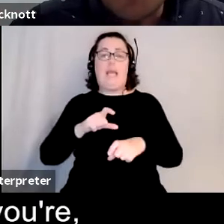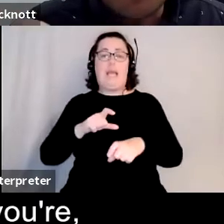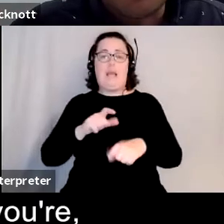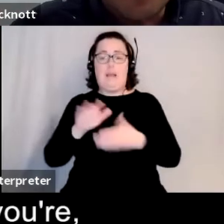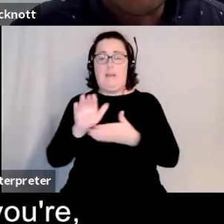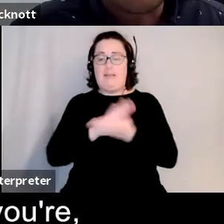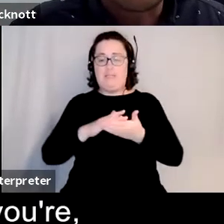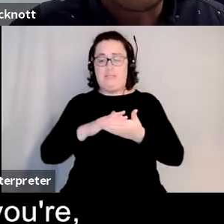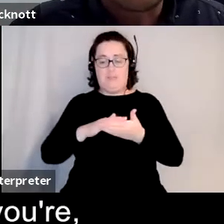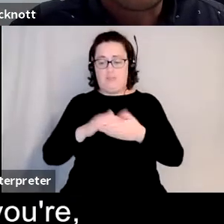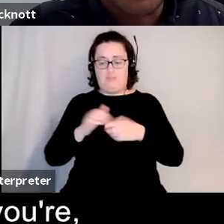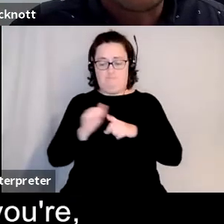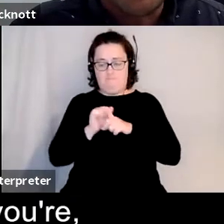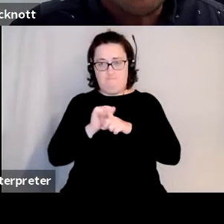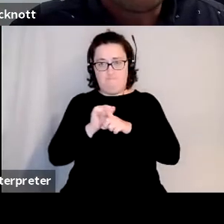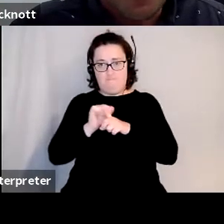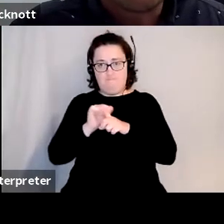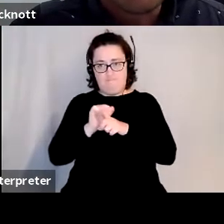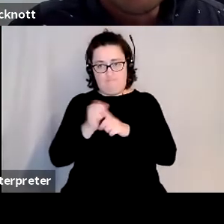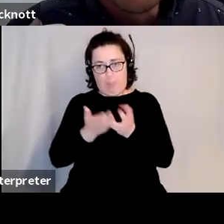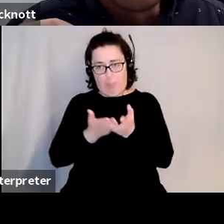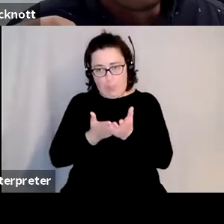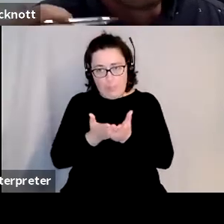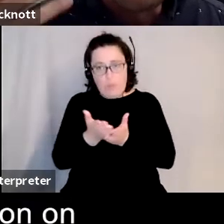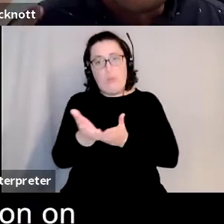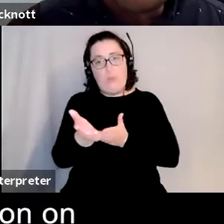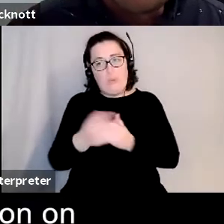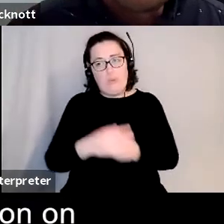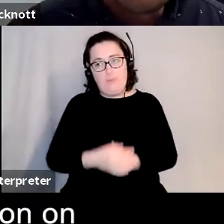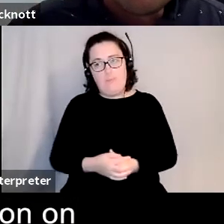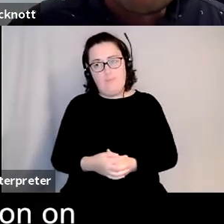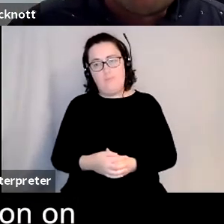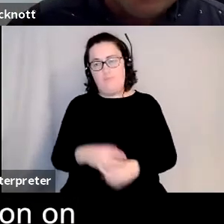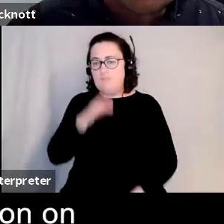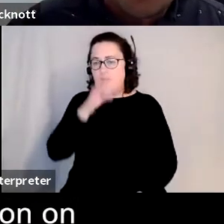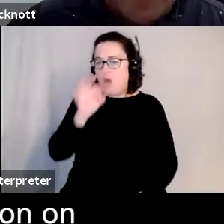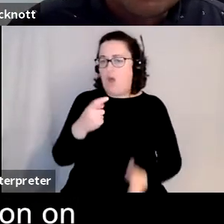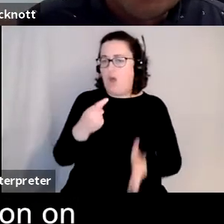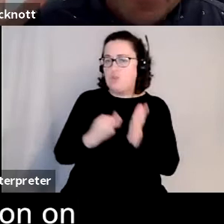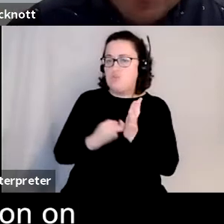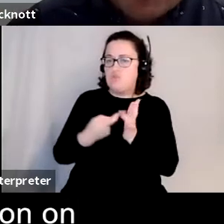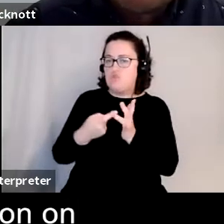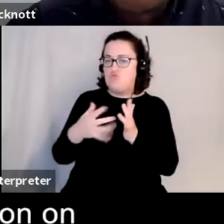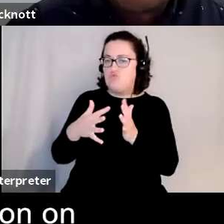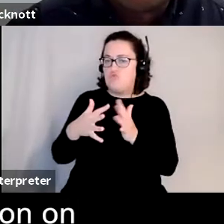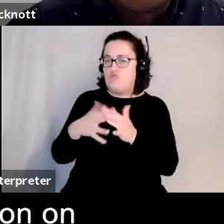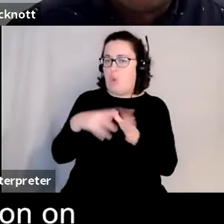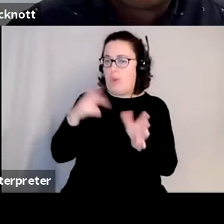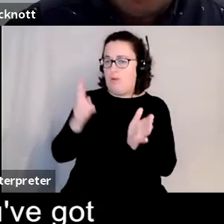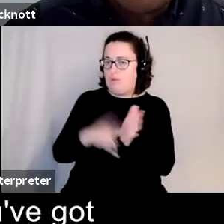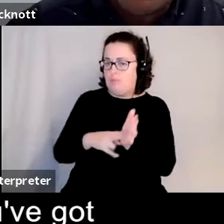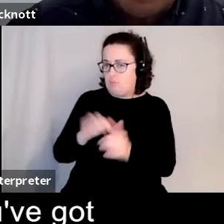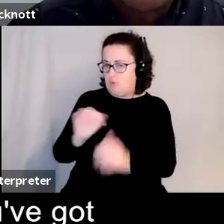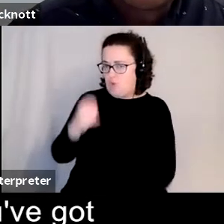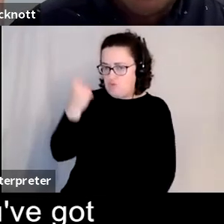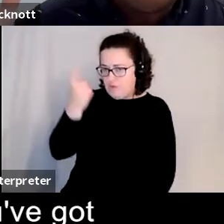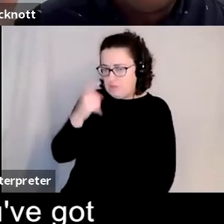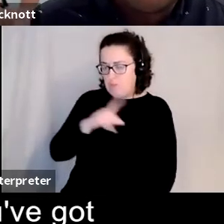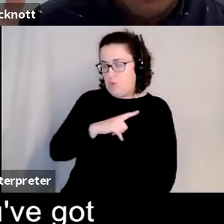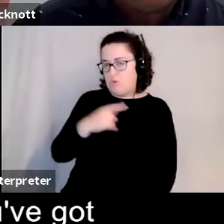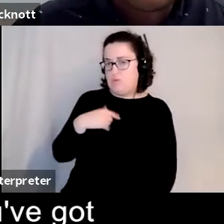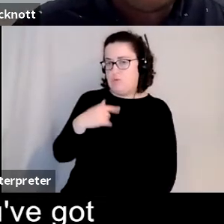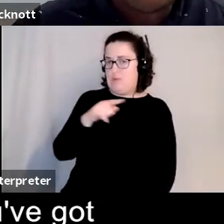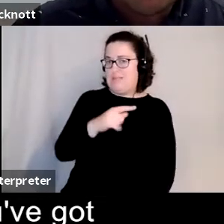to work on i think you're saying that um yeah rowan do you have a reflection on that because it makes me think of of starling days